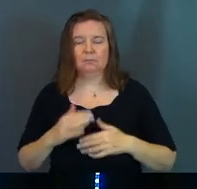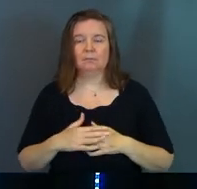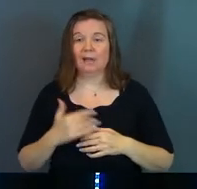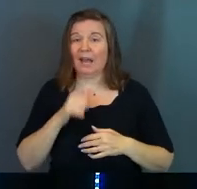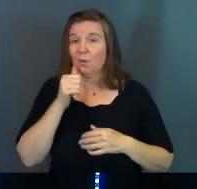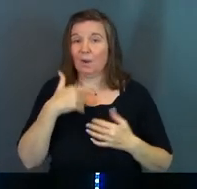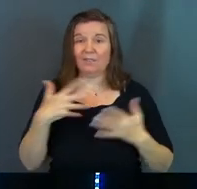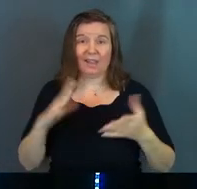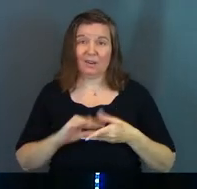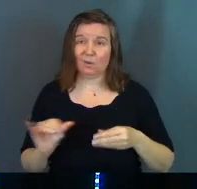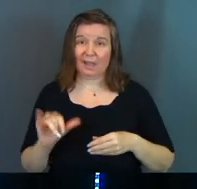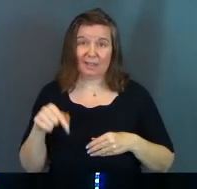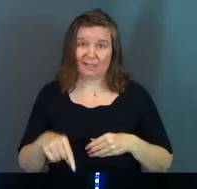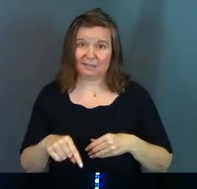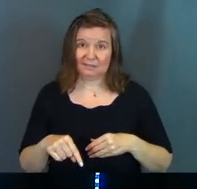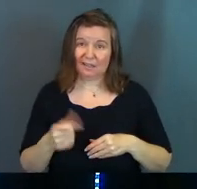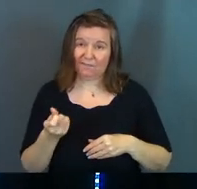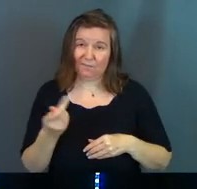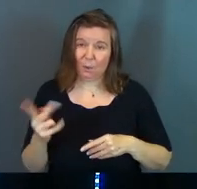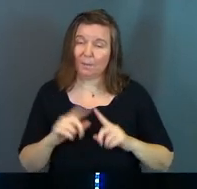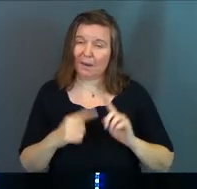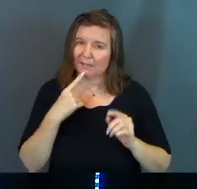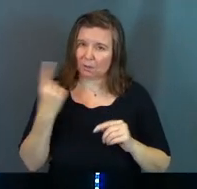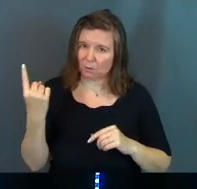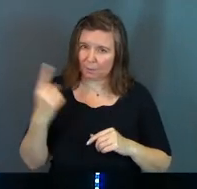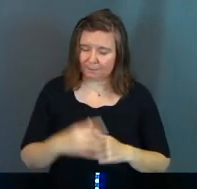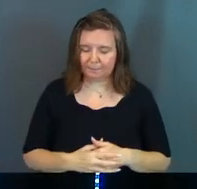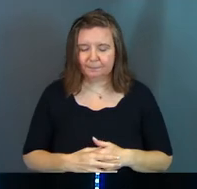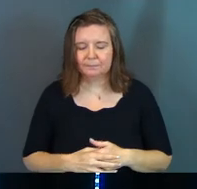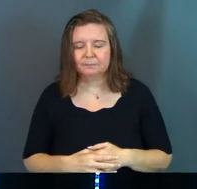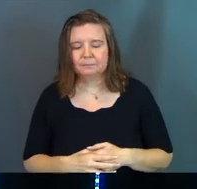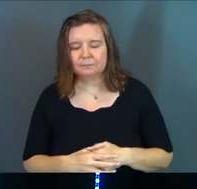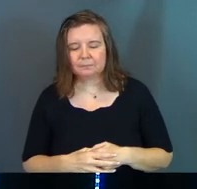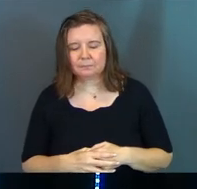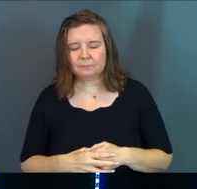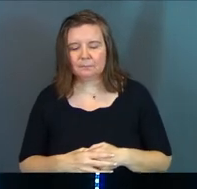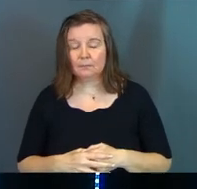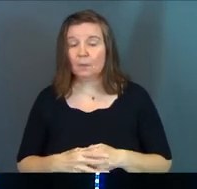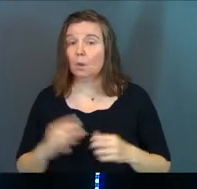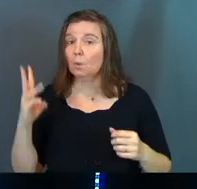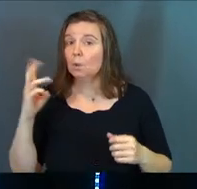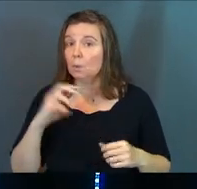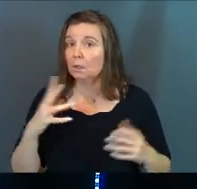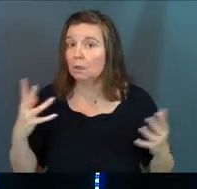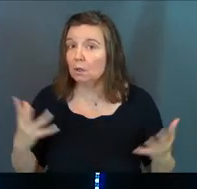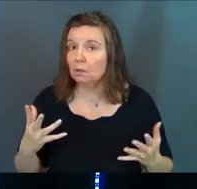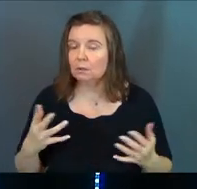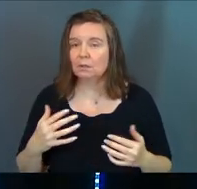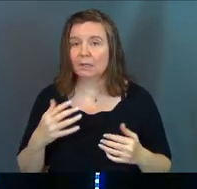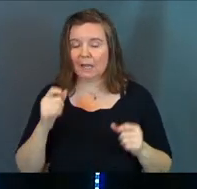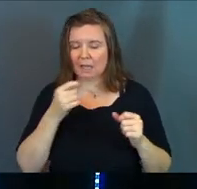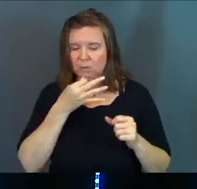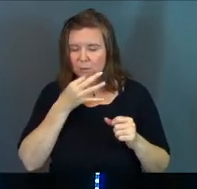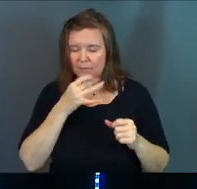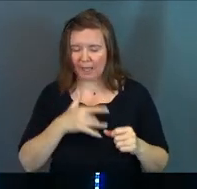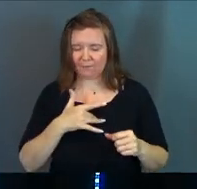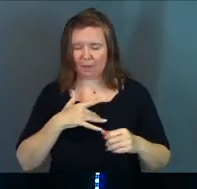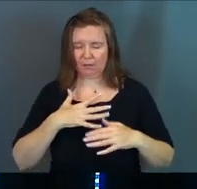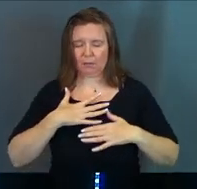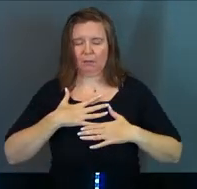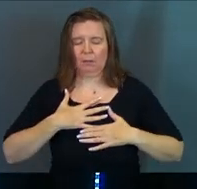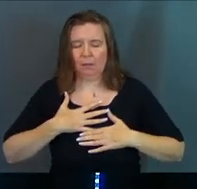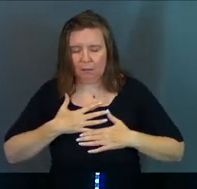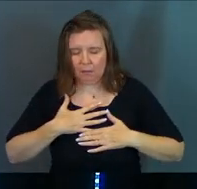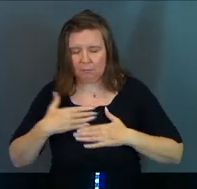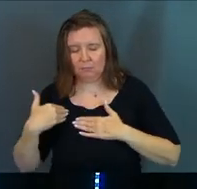I don't have a lot of stories like these, but I'll tell you this one. What was weird about it is that as soon as I felt that,